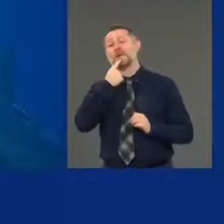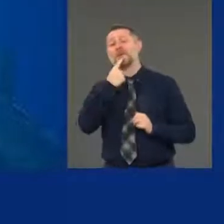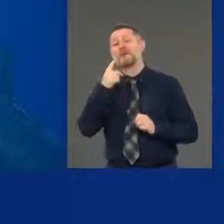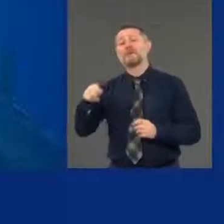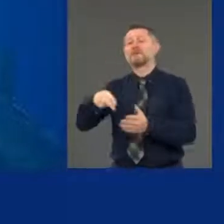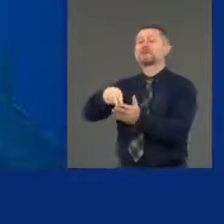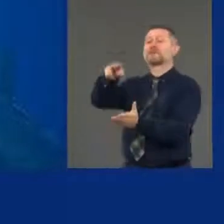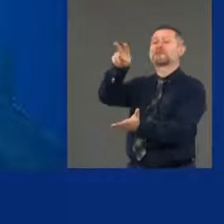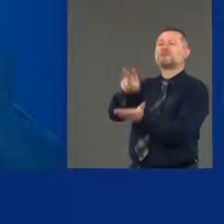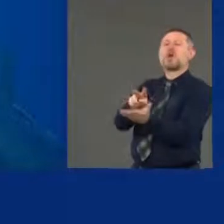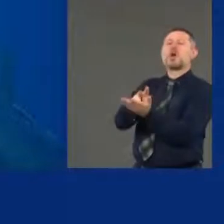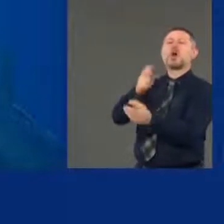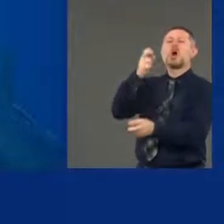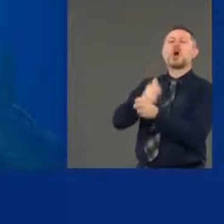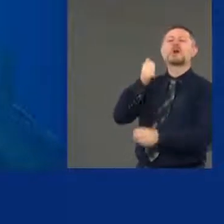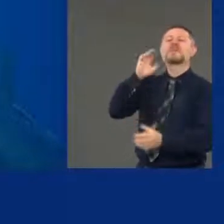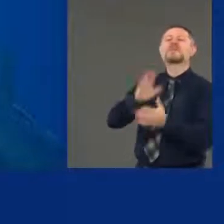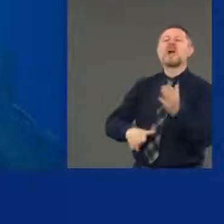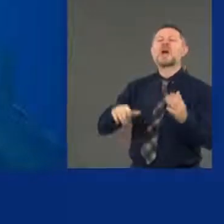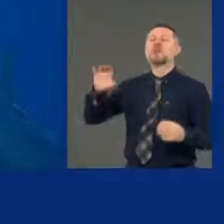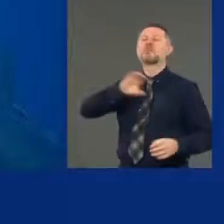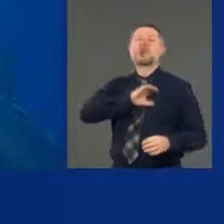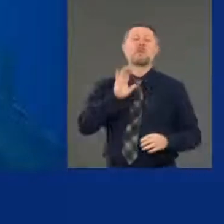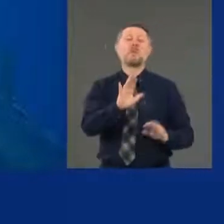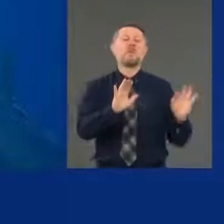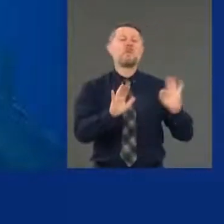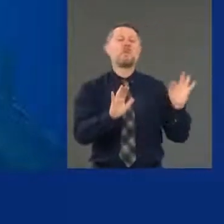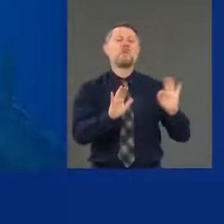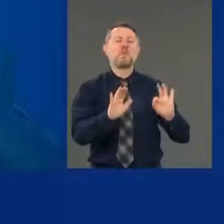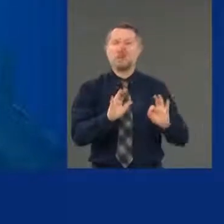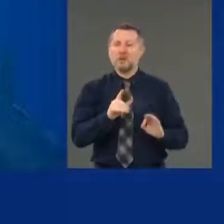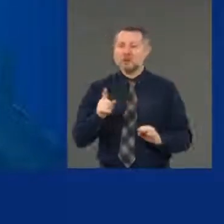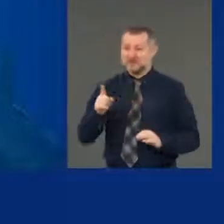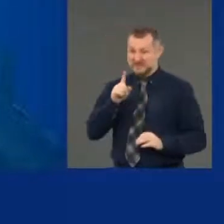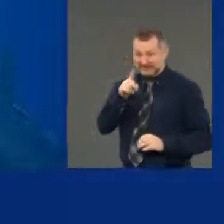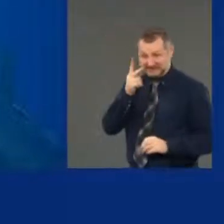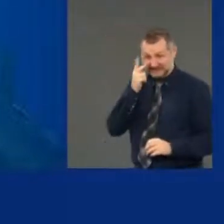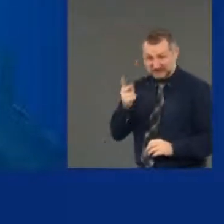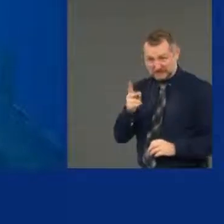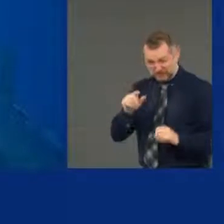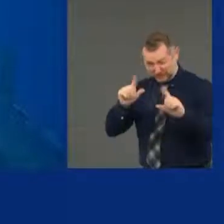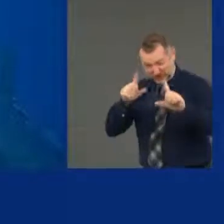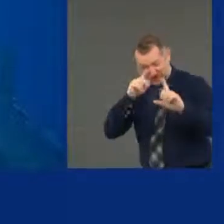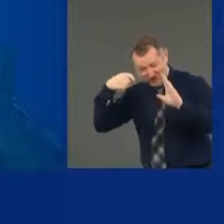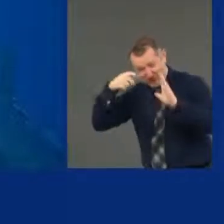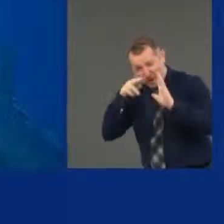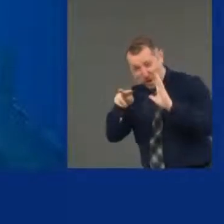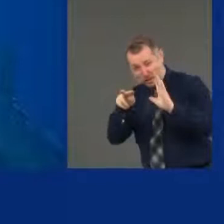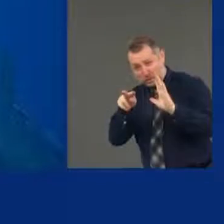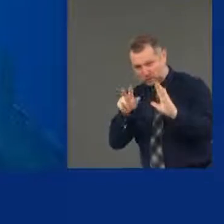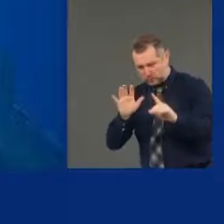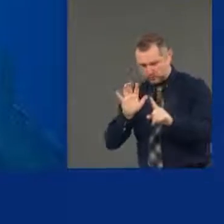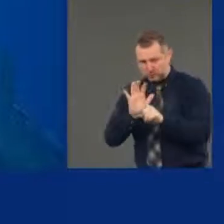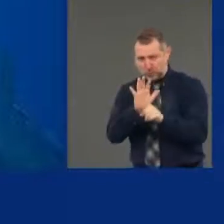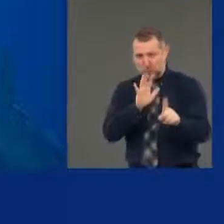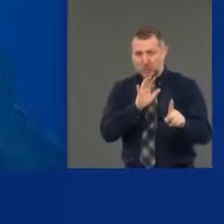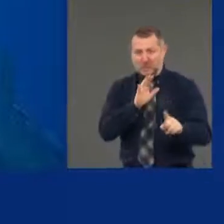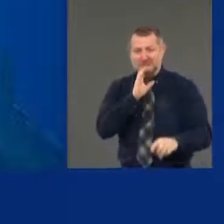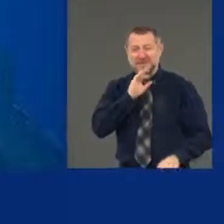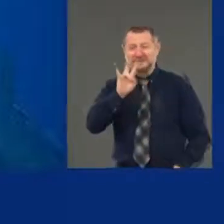In the video, you see him pushed and you see a 75-year-old man fall backwards and hit his head